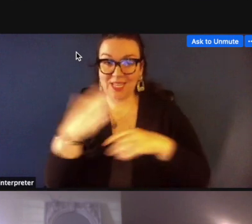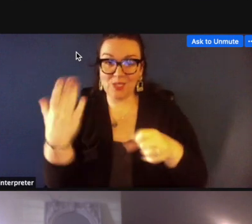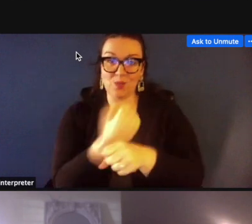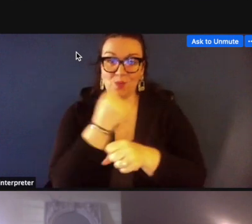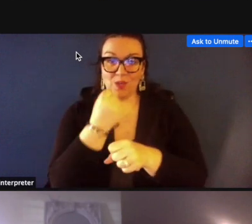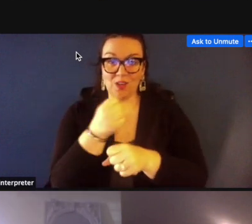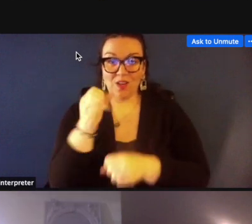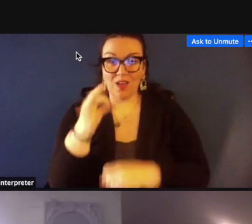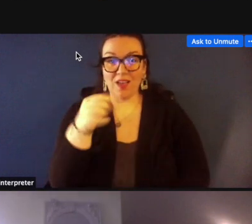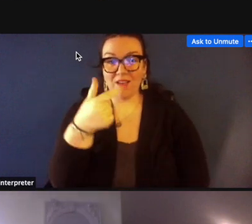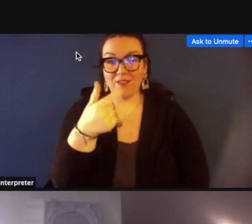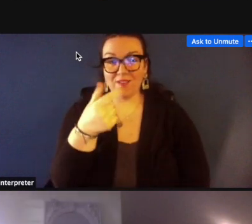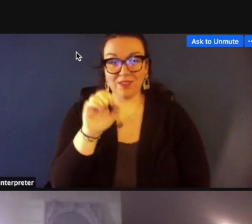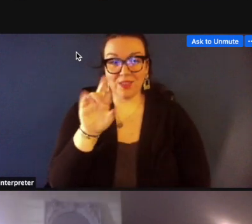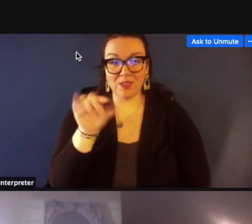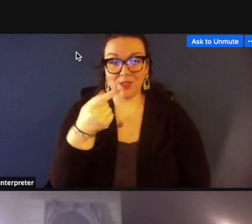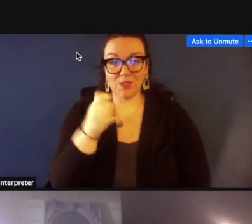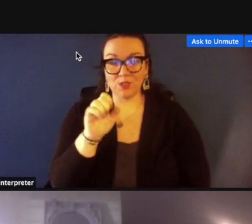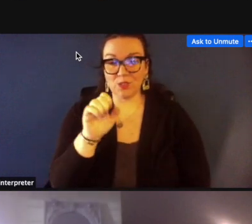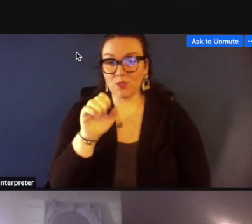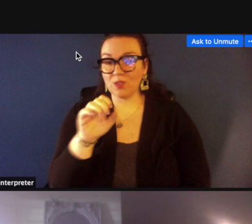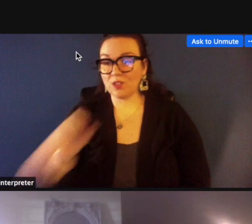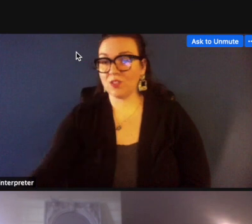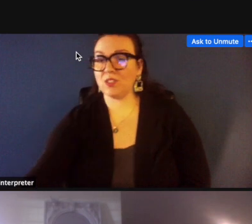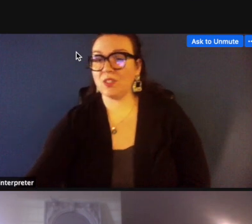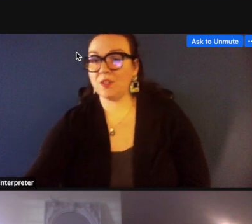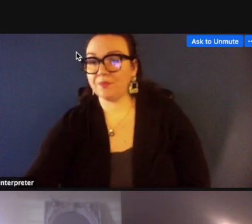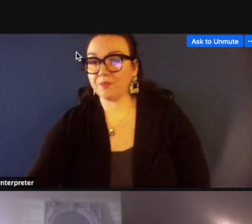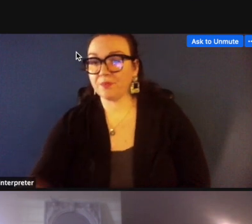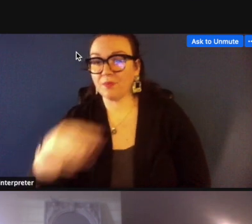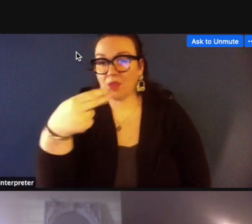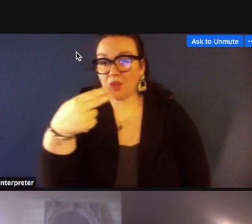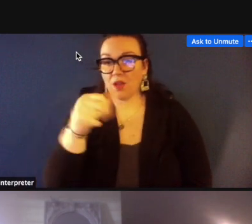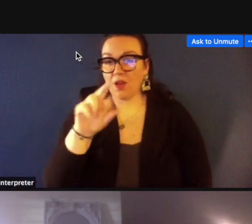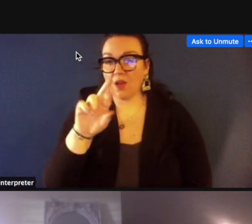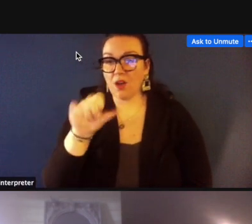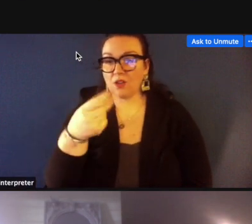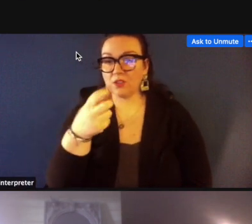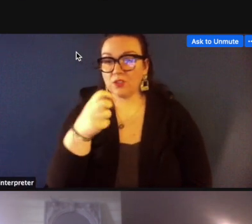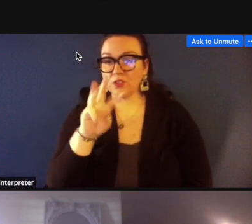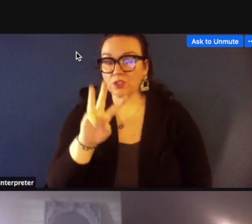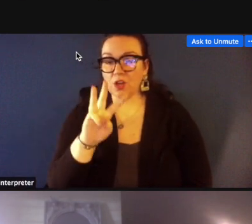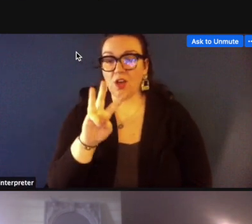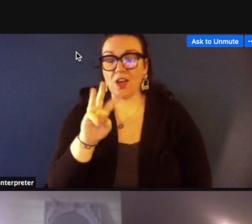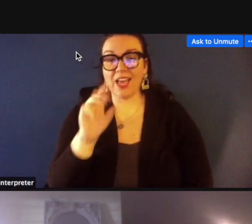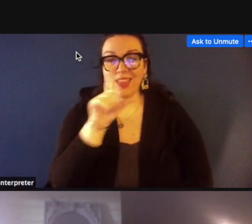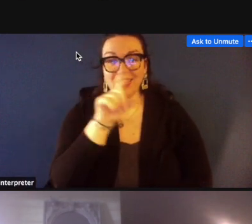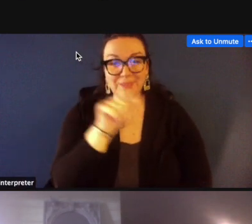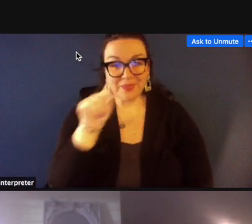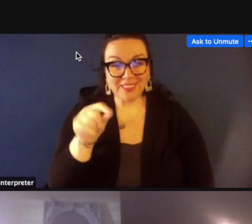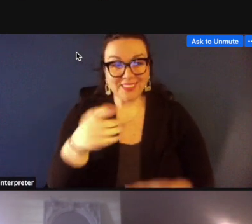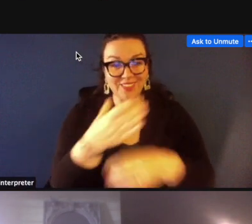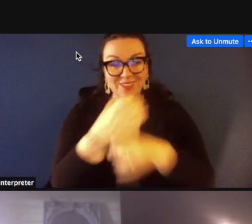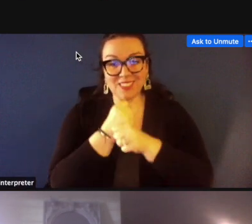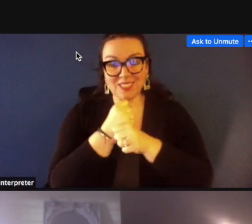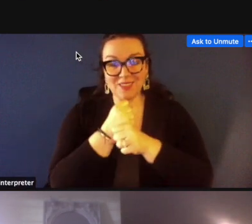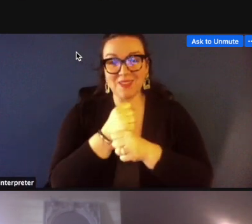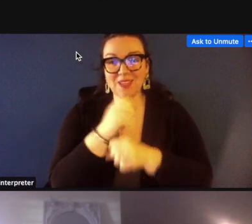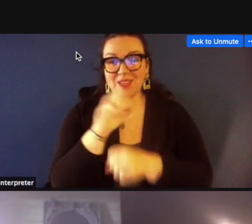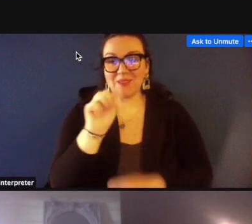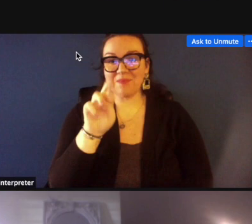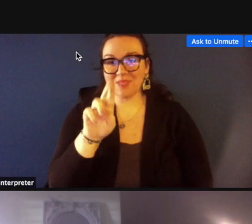the george harshaw jr participant of the year award and the 2020 recipient is mr elgin